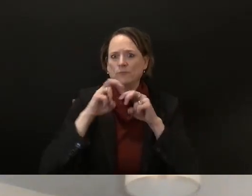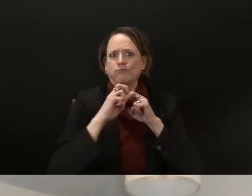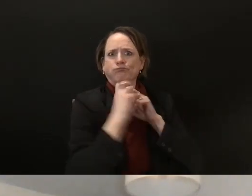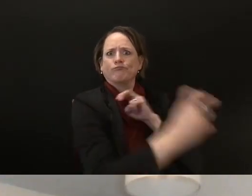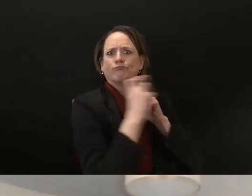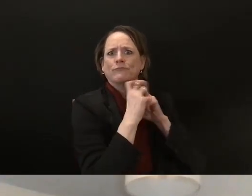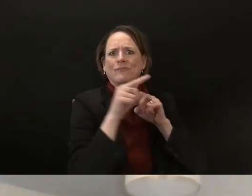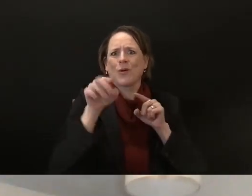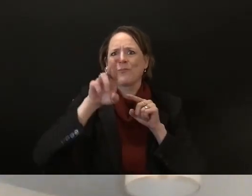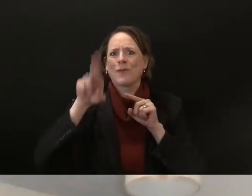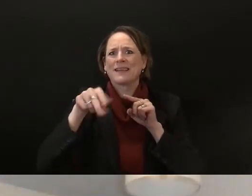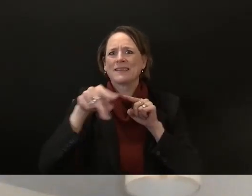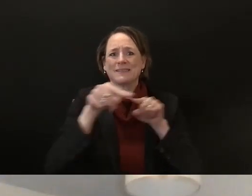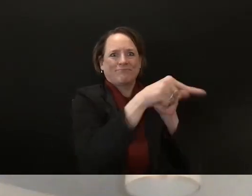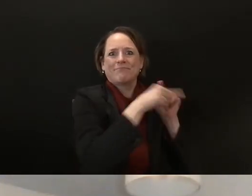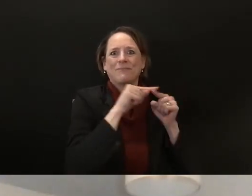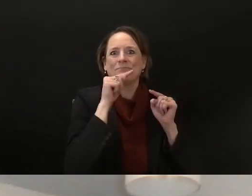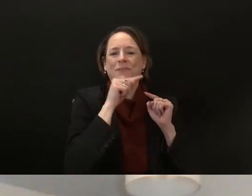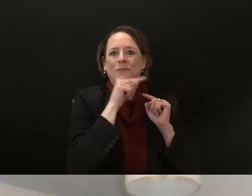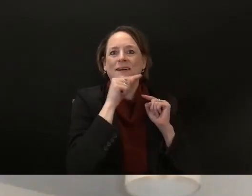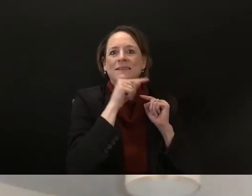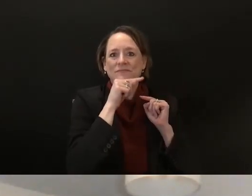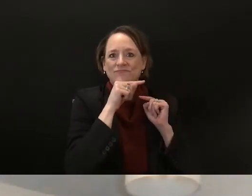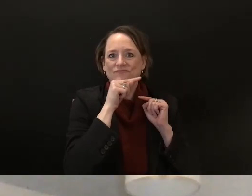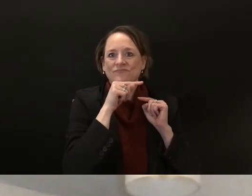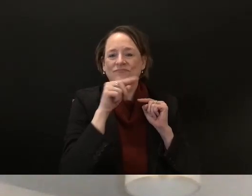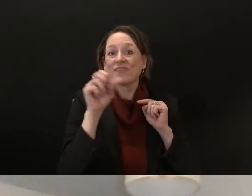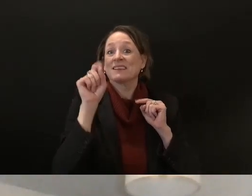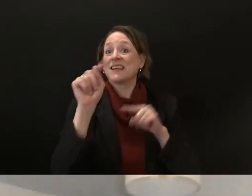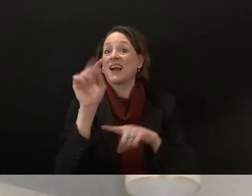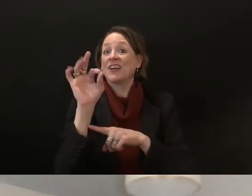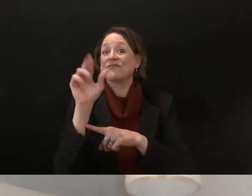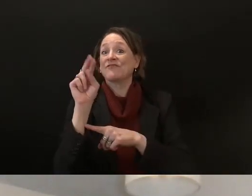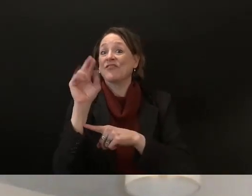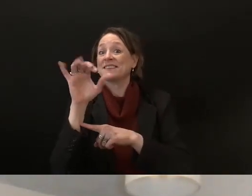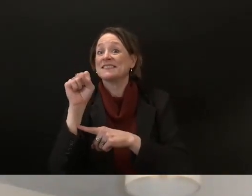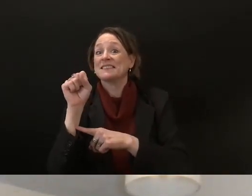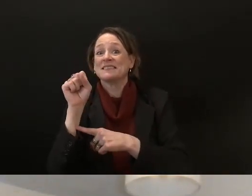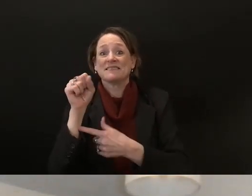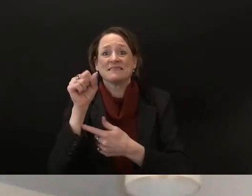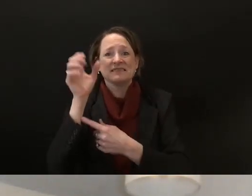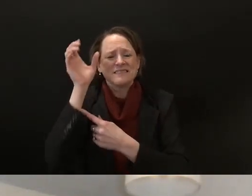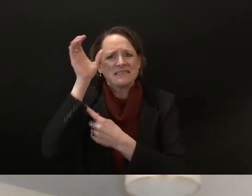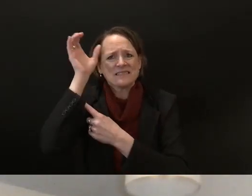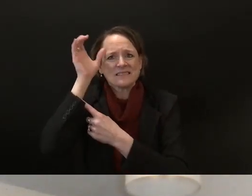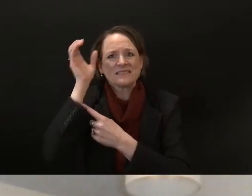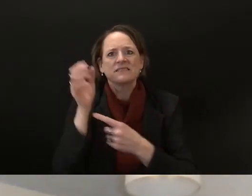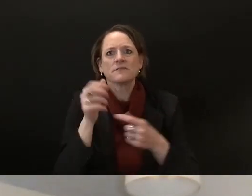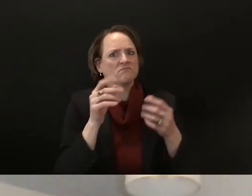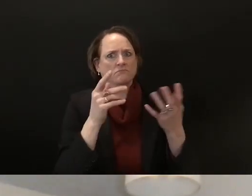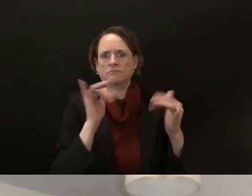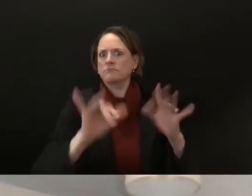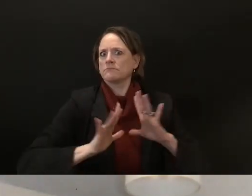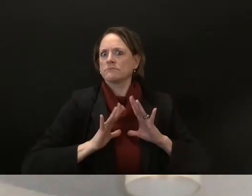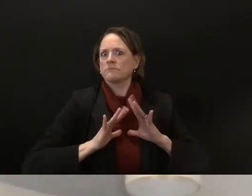cuttahay had really um centered their um economic development plan around this train coming through